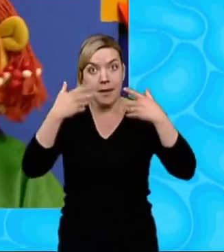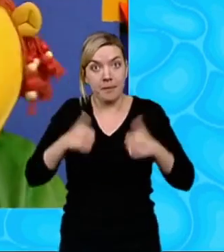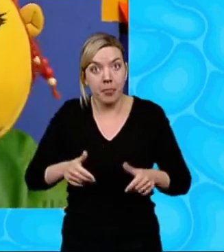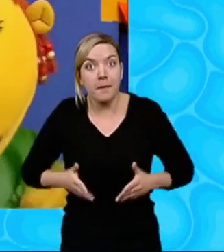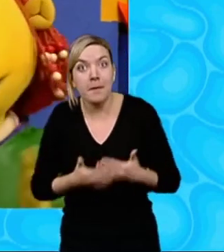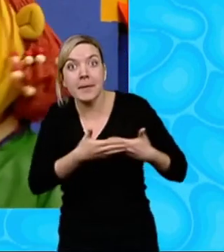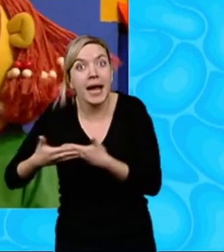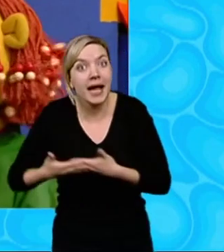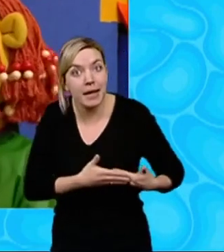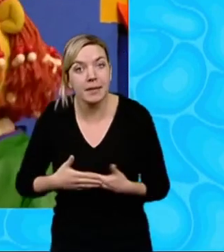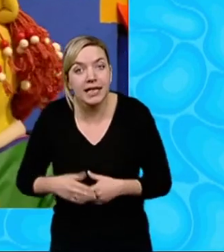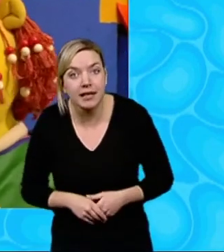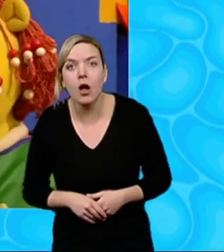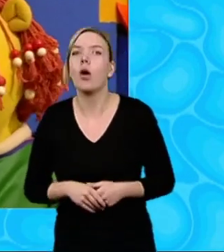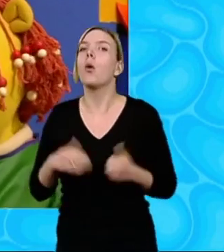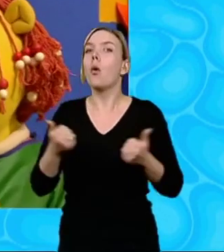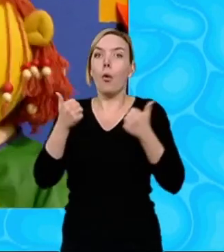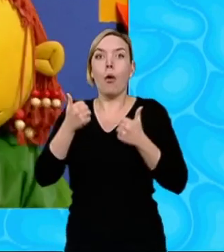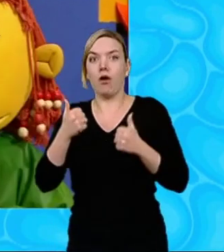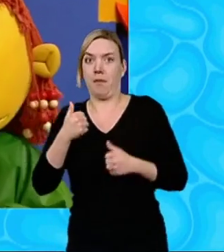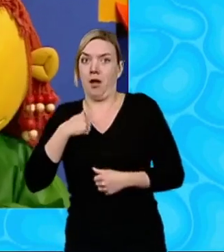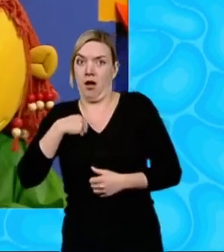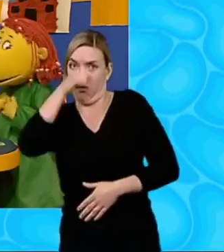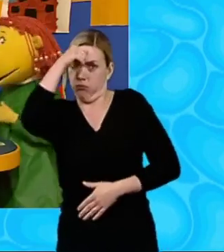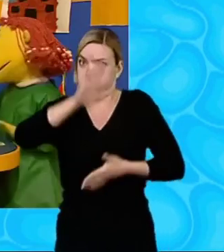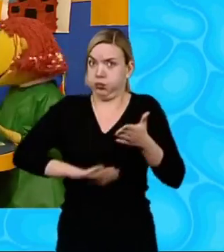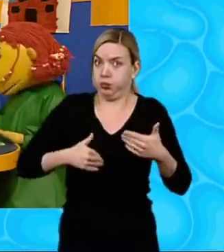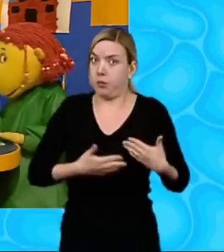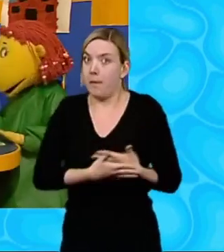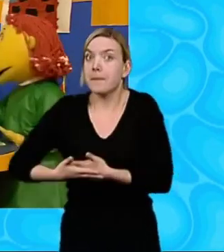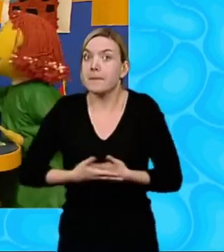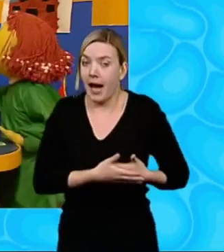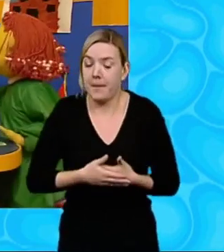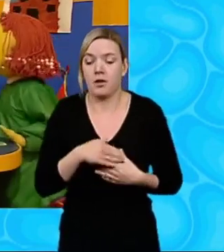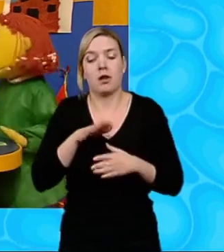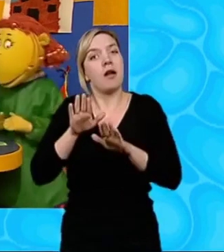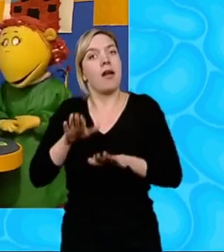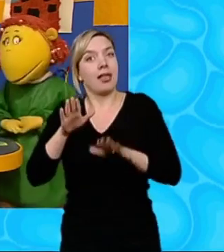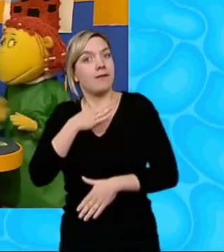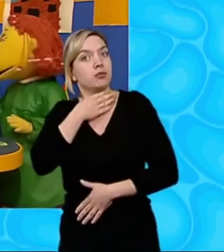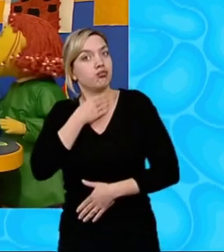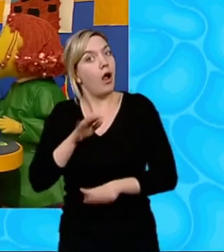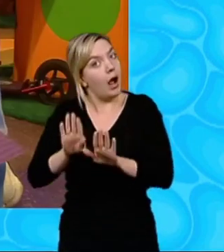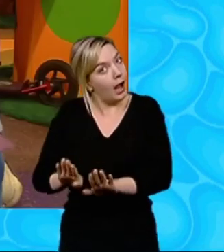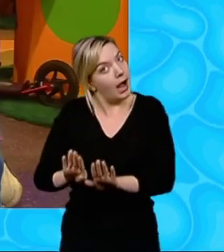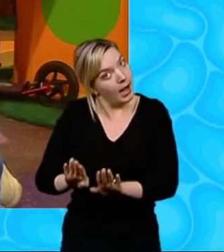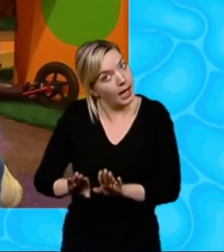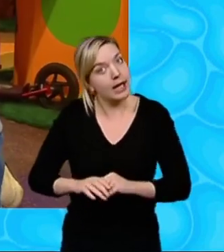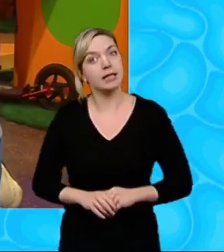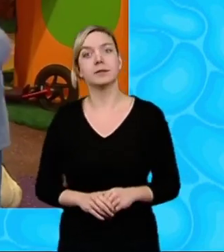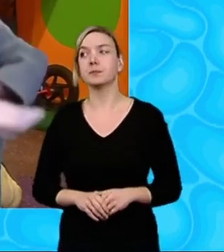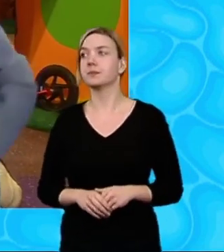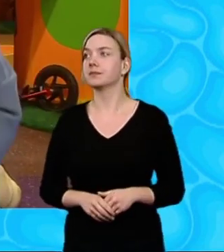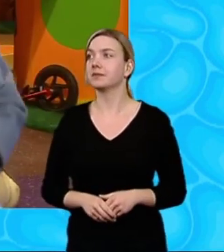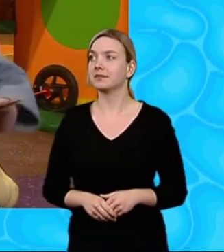OK Because I know a lot about babies, actually I'll leave my picture here to dry, Matt Oh, rightly, holdley, Fizz No, no